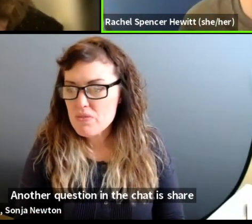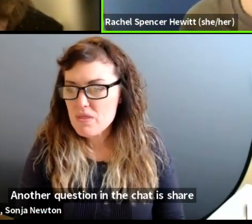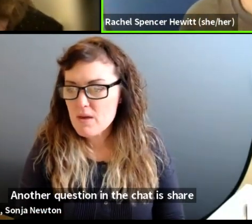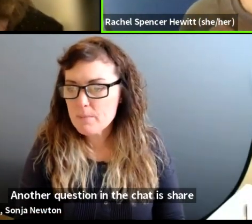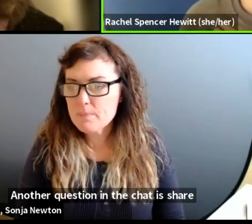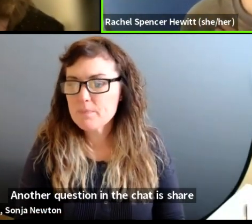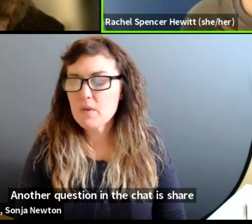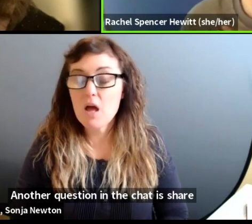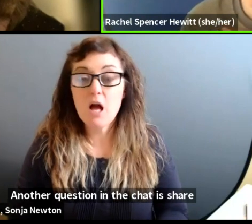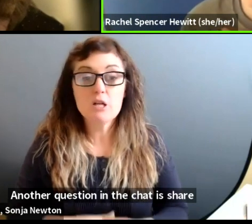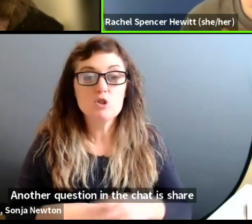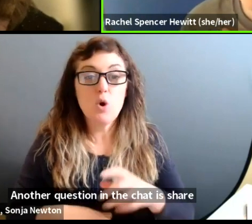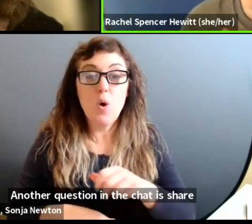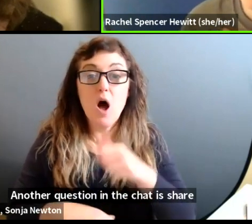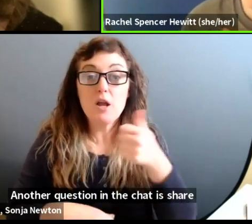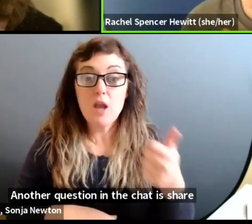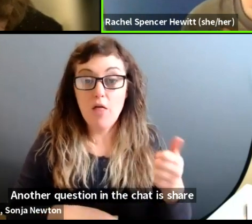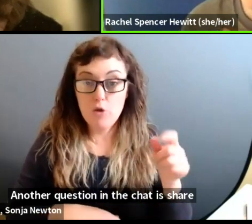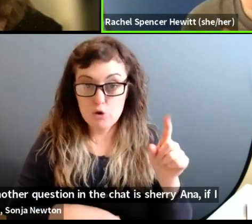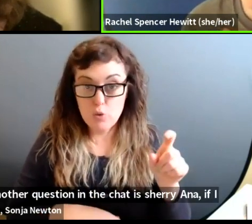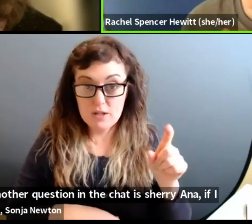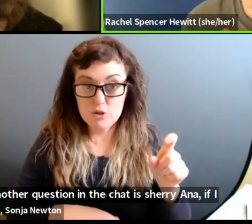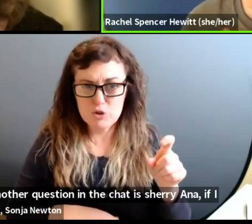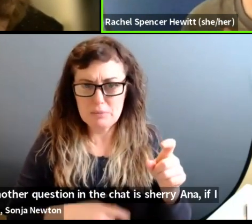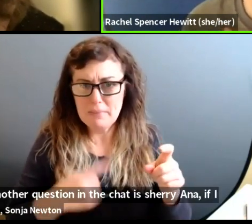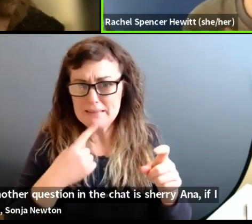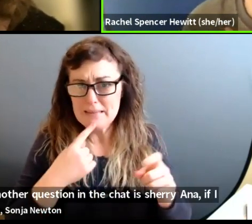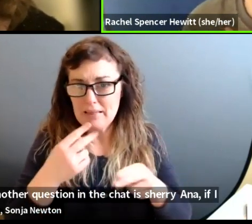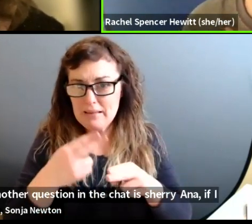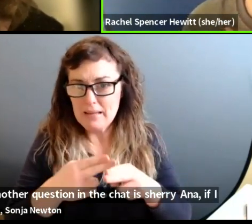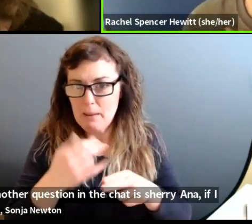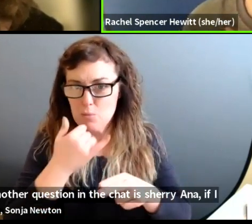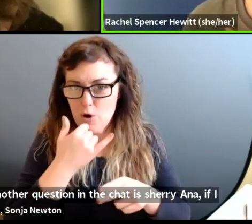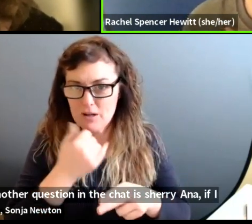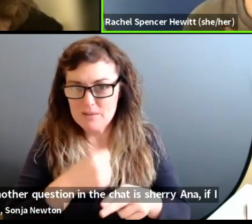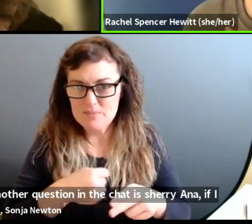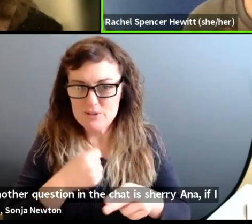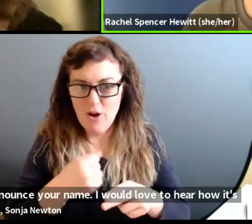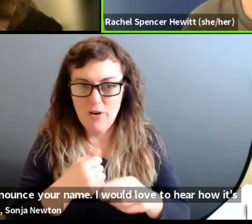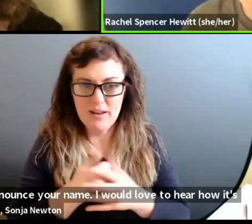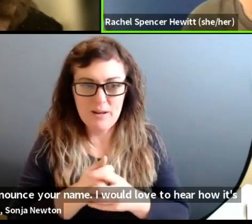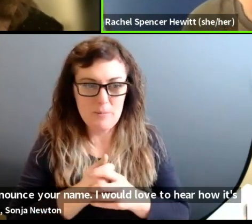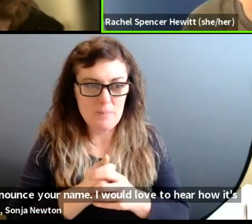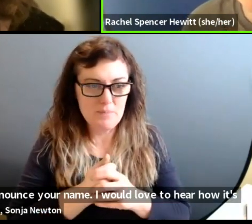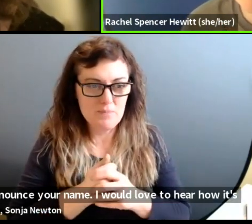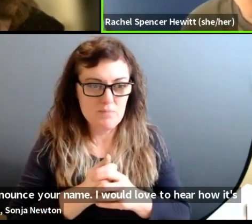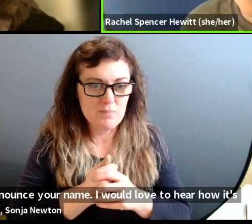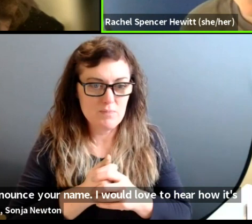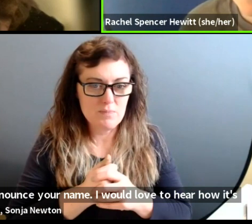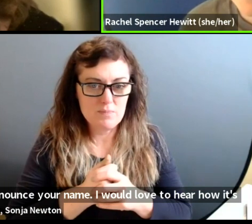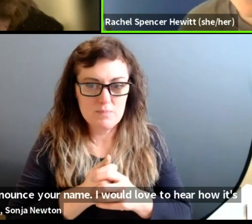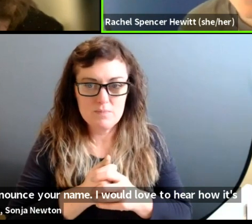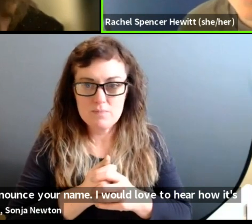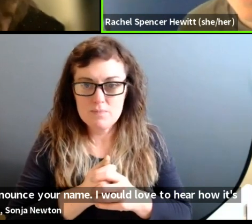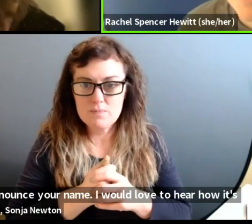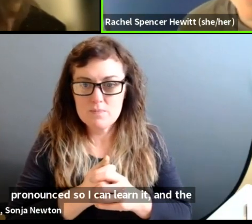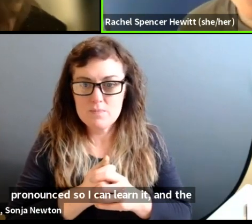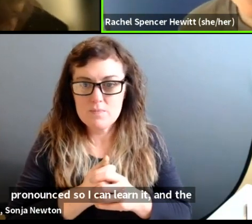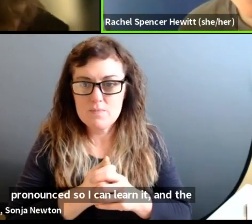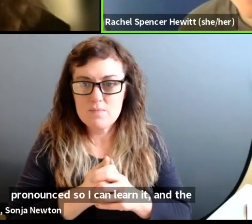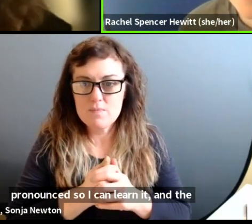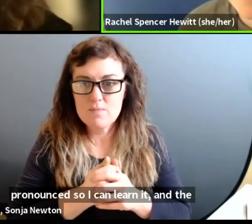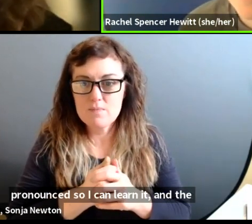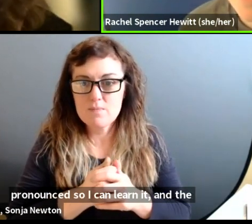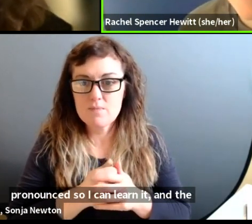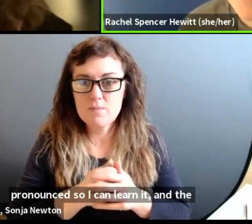Sharyana, if I mispronounce your name, uh, I would love to hear how it's, uh, pronounced so I can learn it. Um, the question